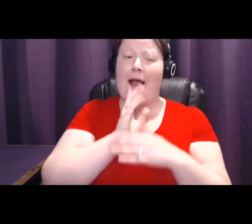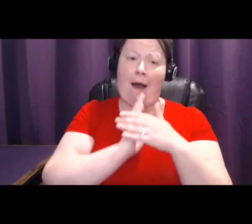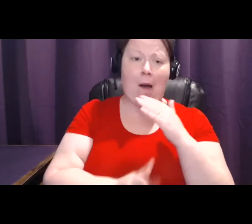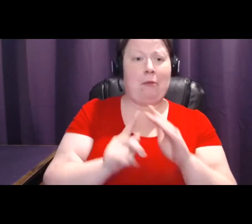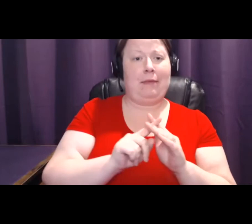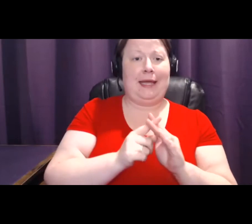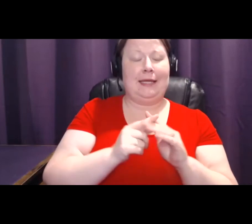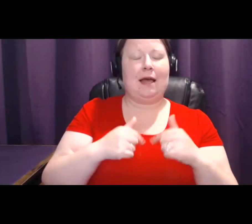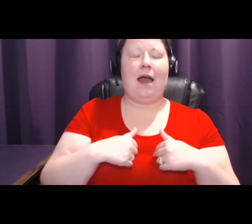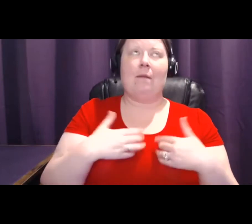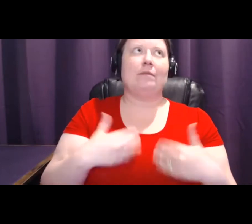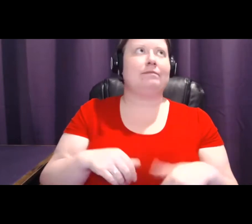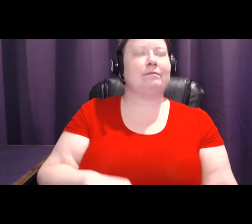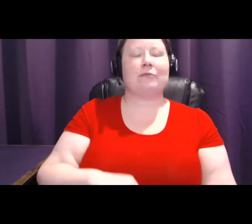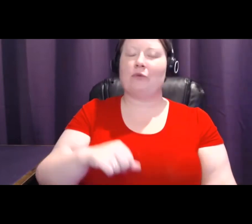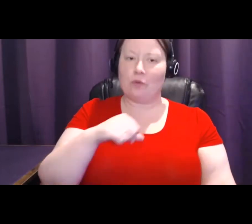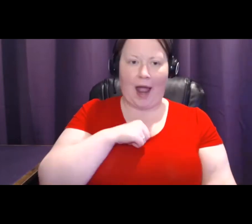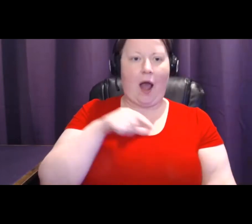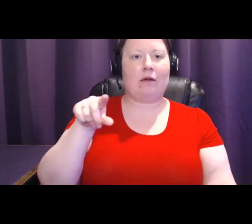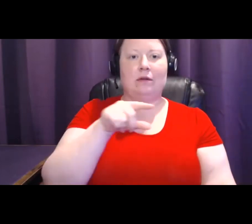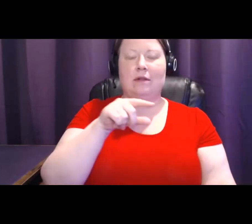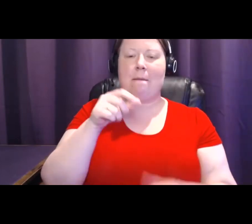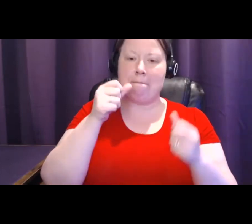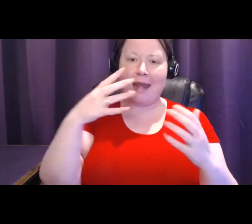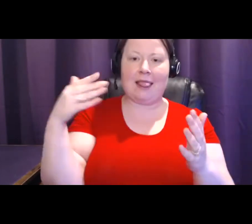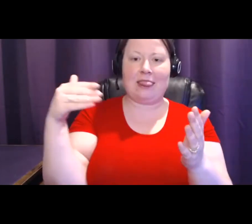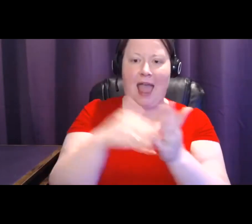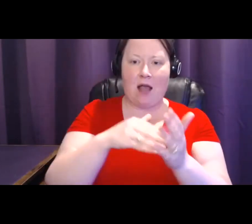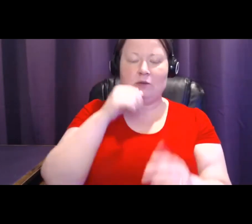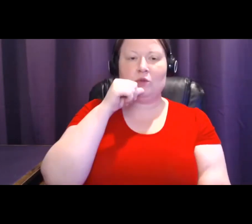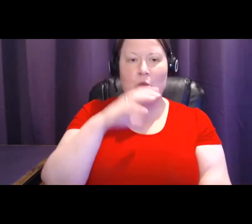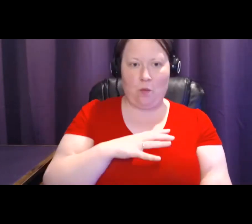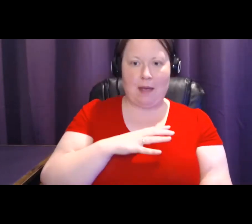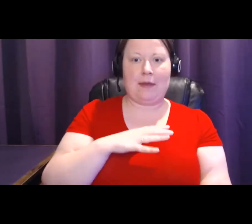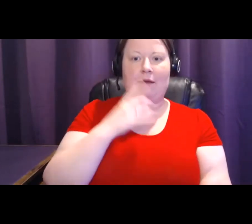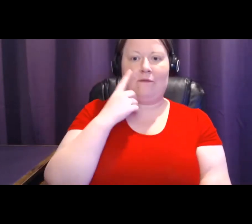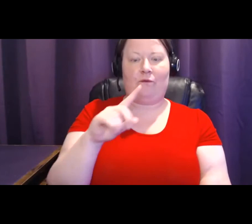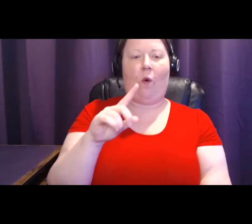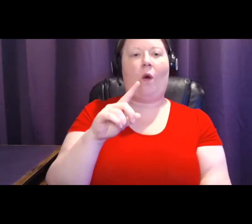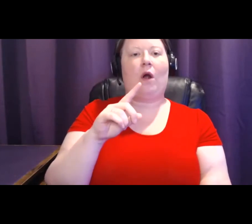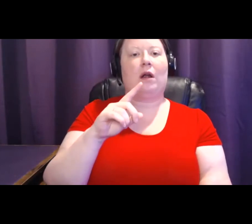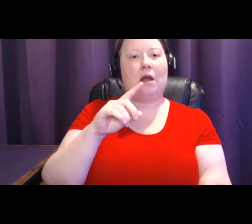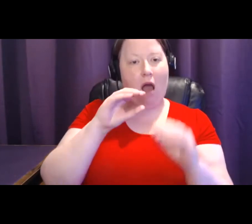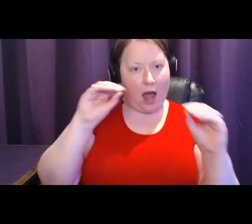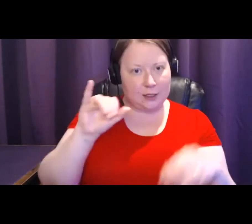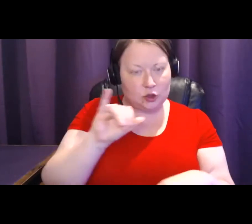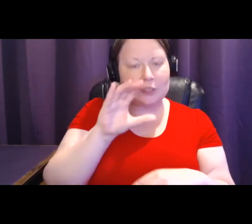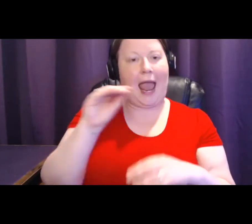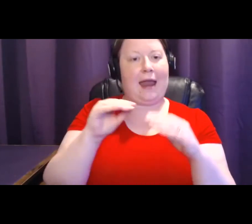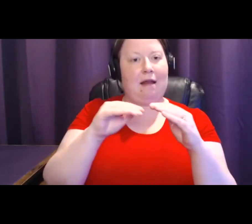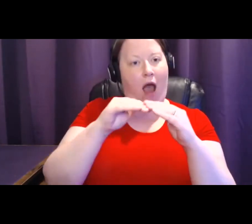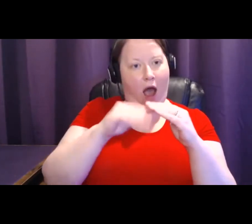of the women, the thousands of uninsured and underinsured women that we have helped through